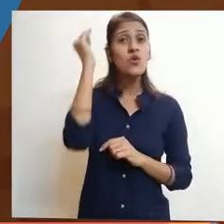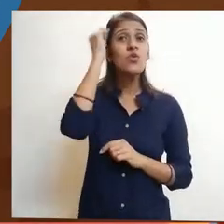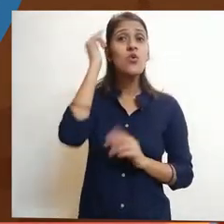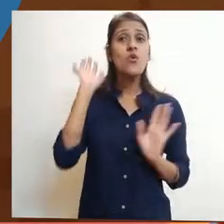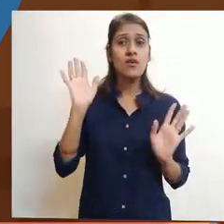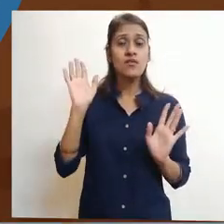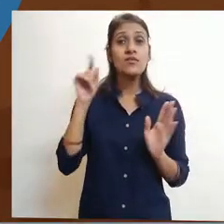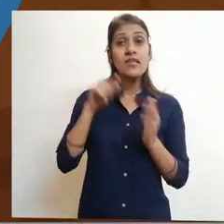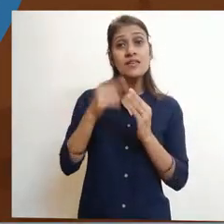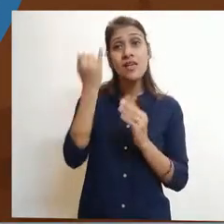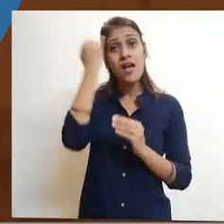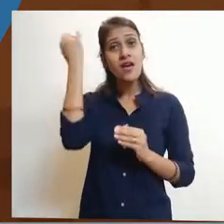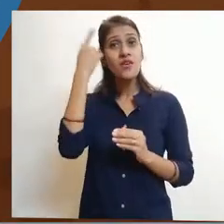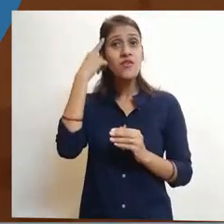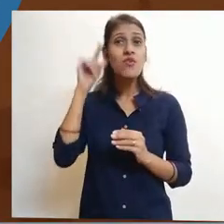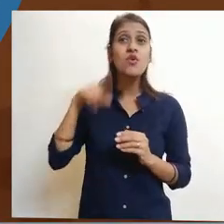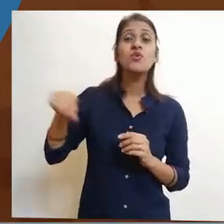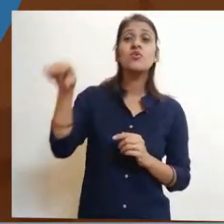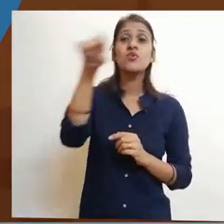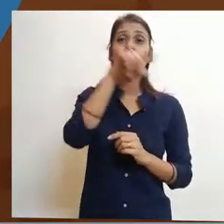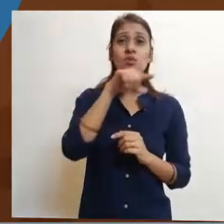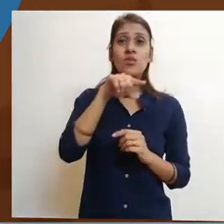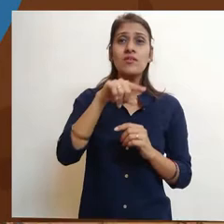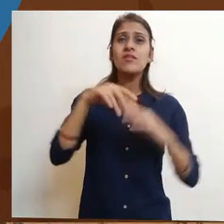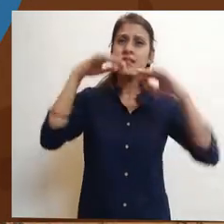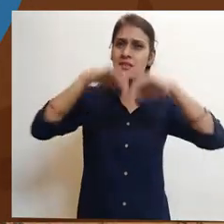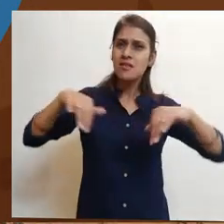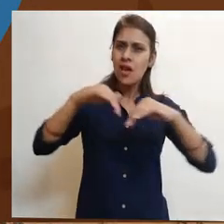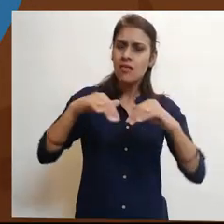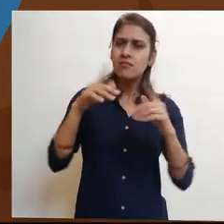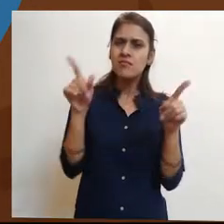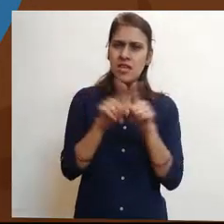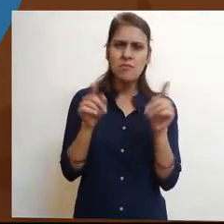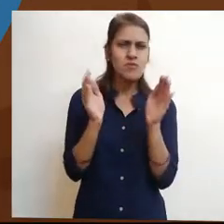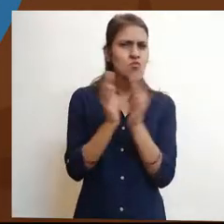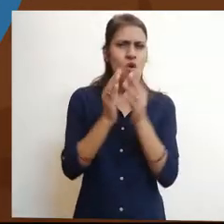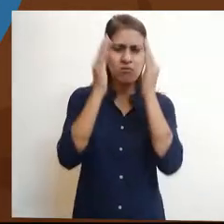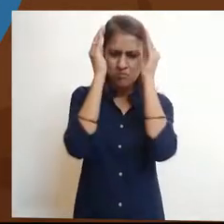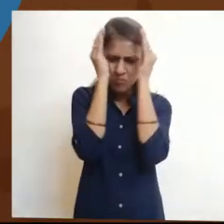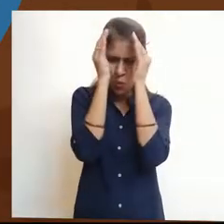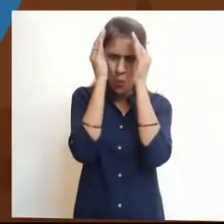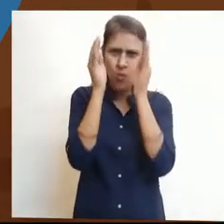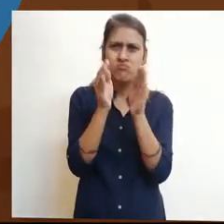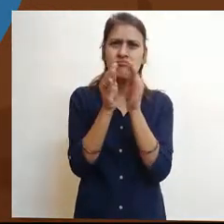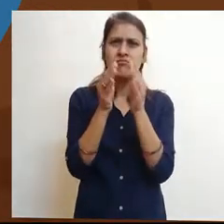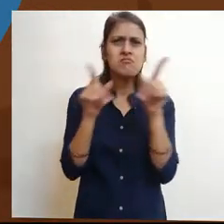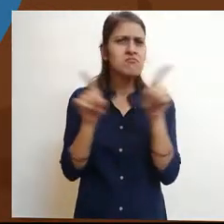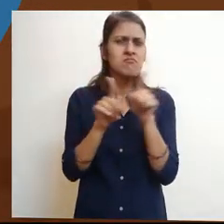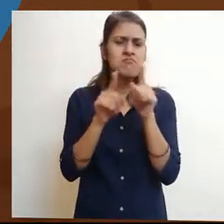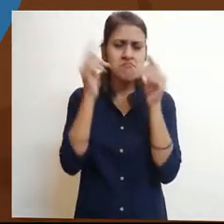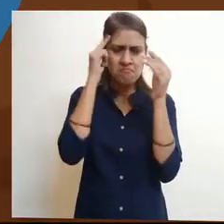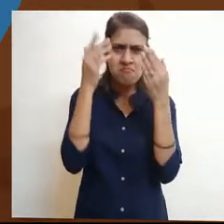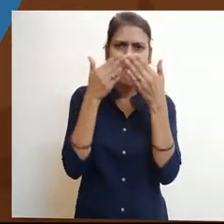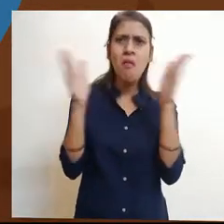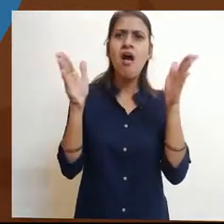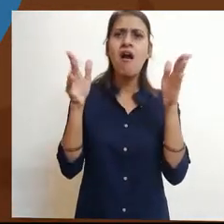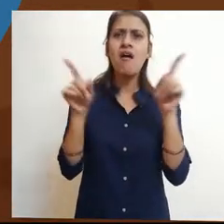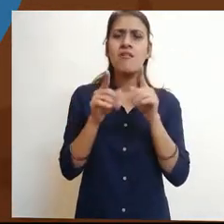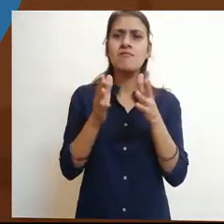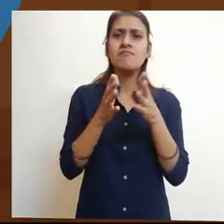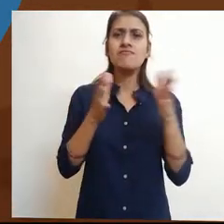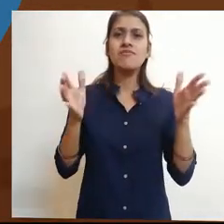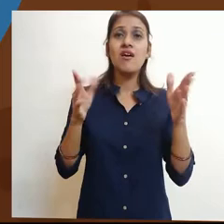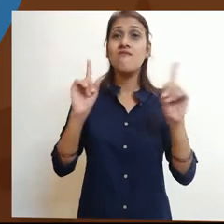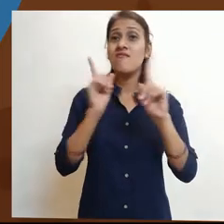We end with the question for you. Who owns the water? Not a moral, just a